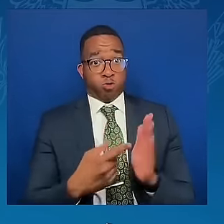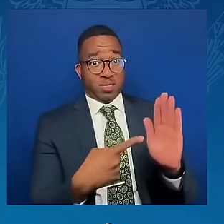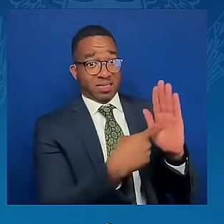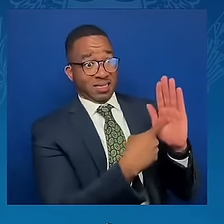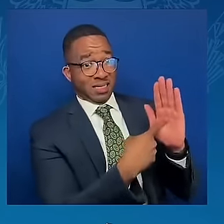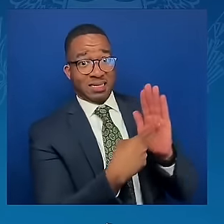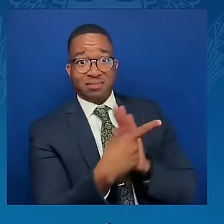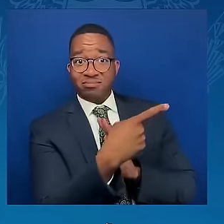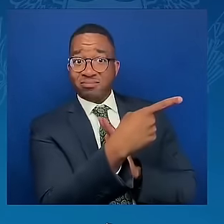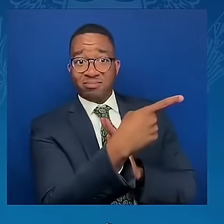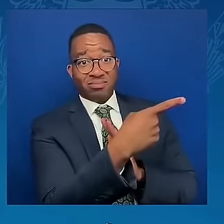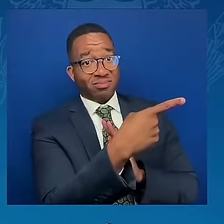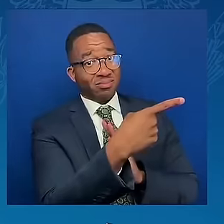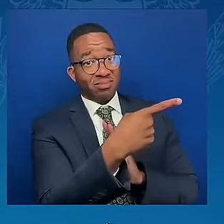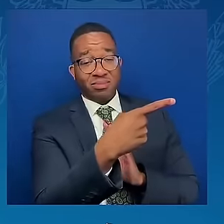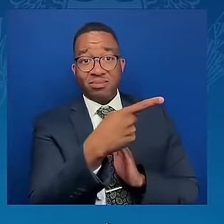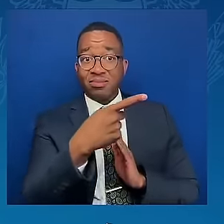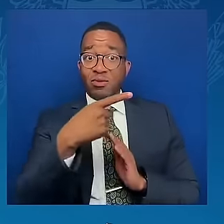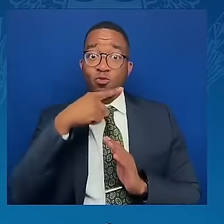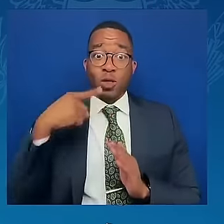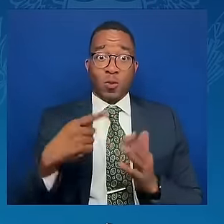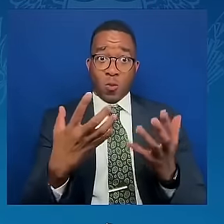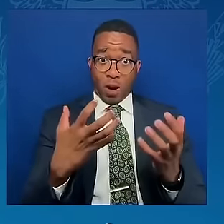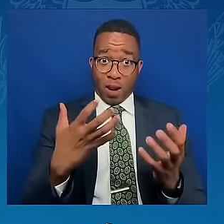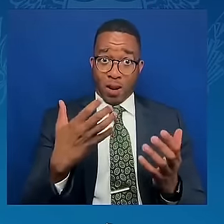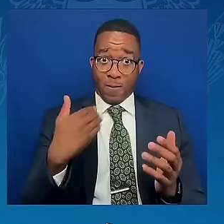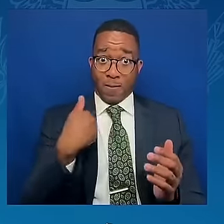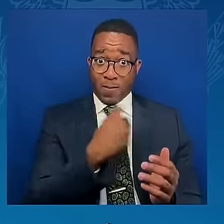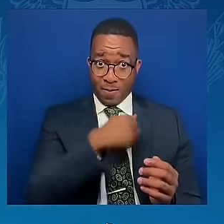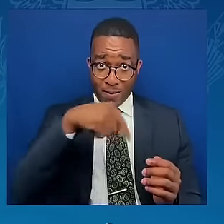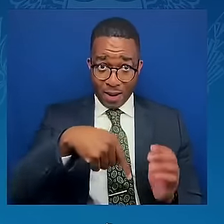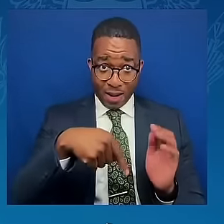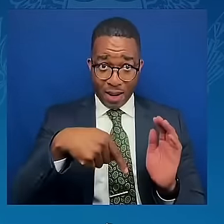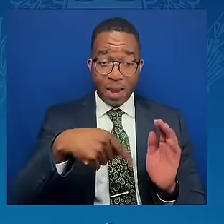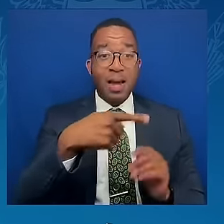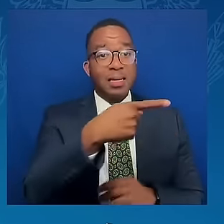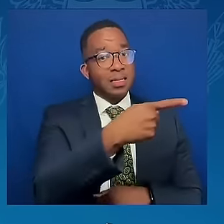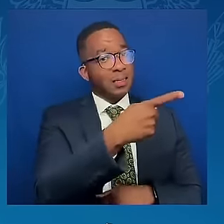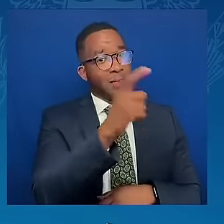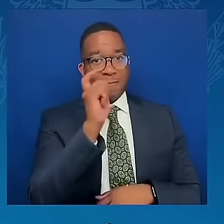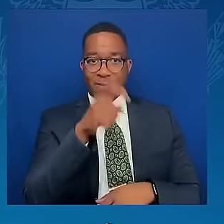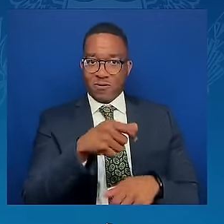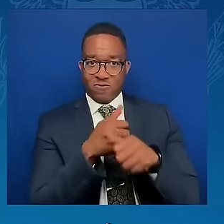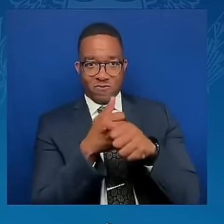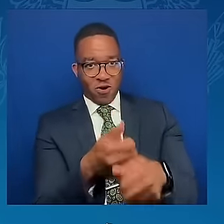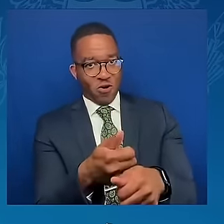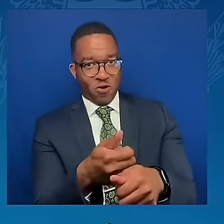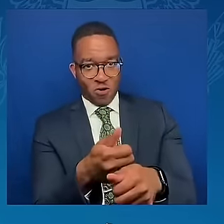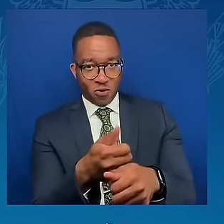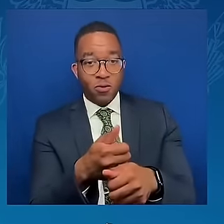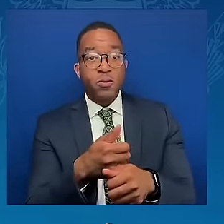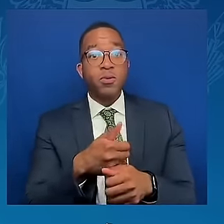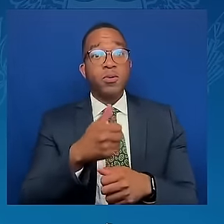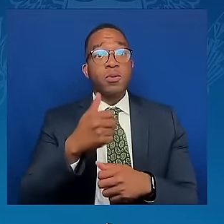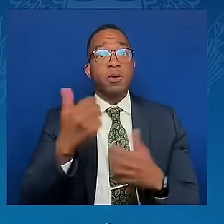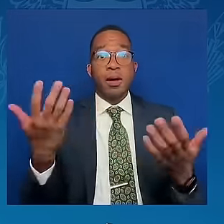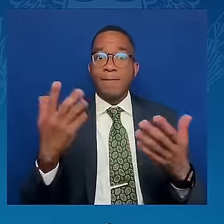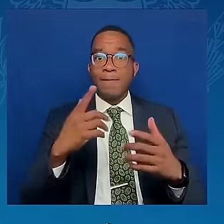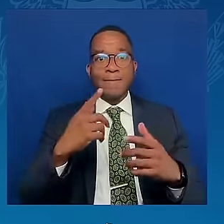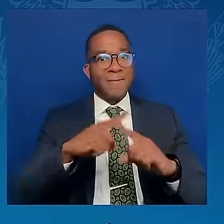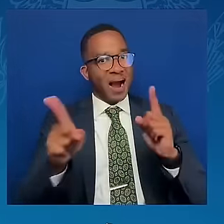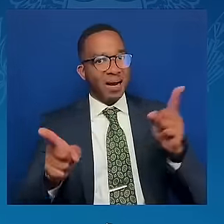Council. Nevertheless, for nearly two and a half years, it has shamelessly violated the core